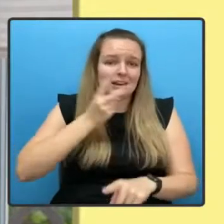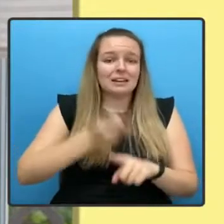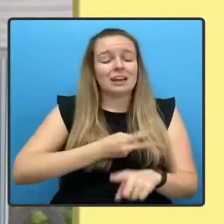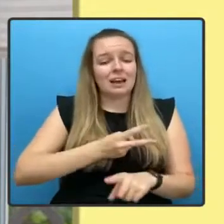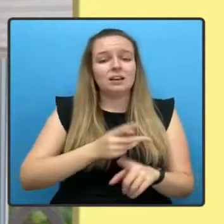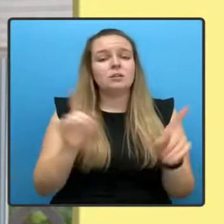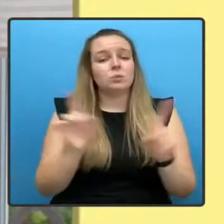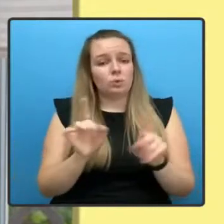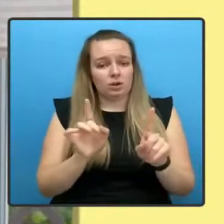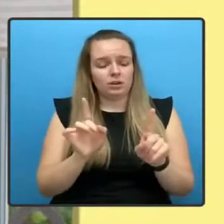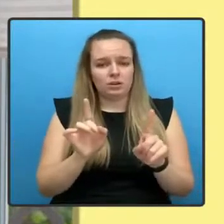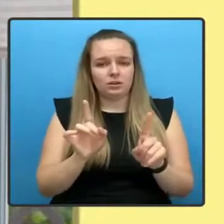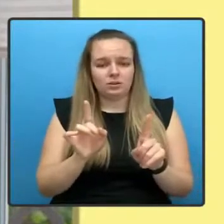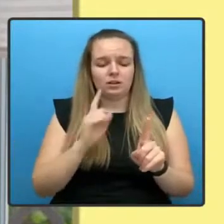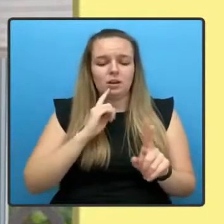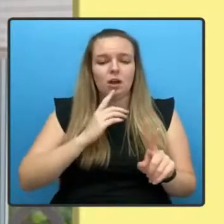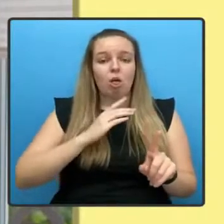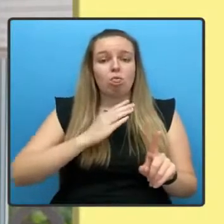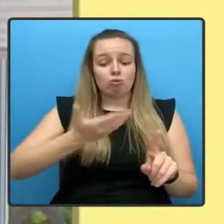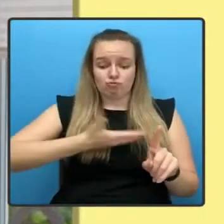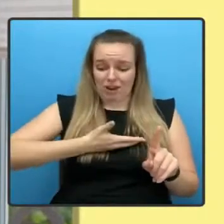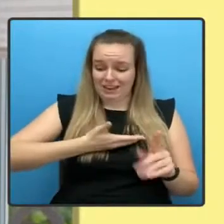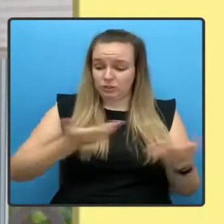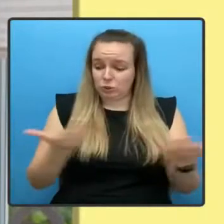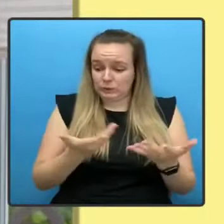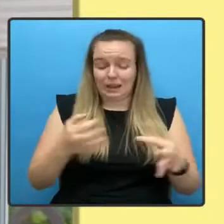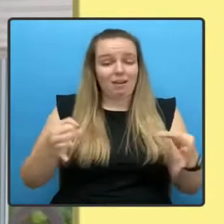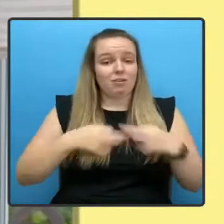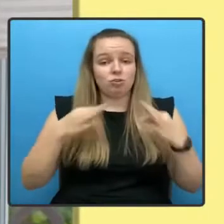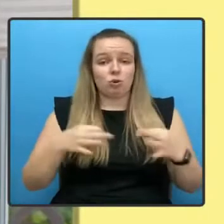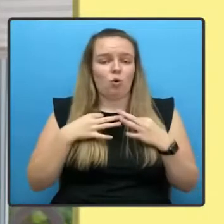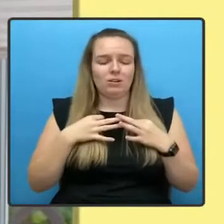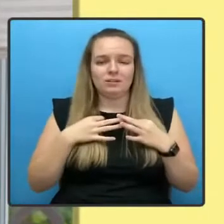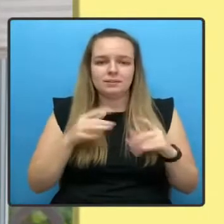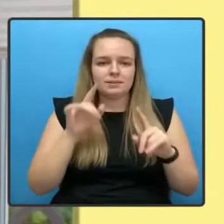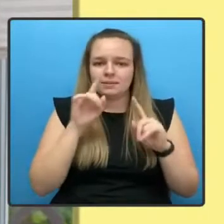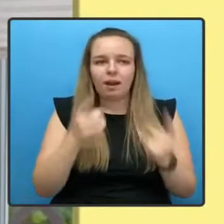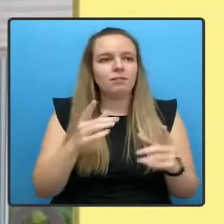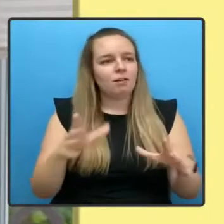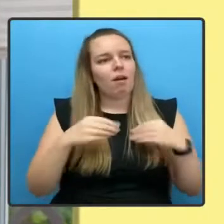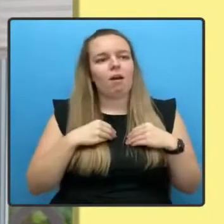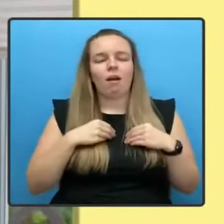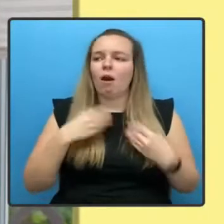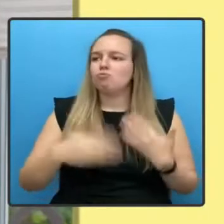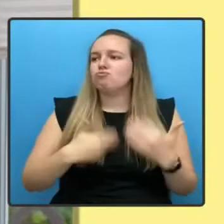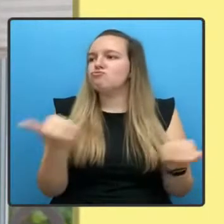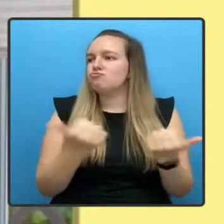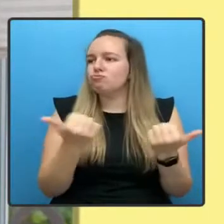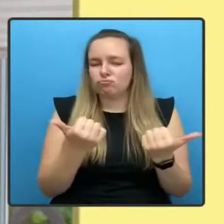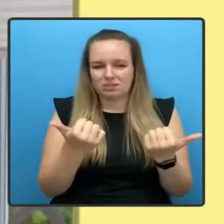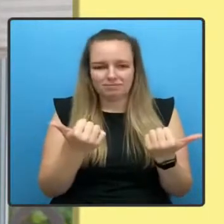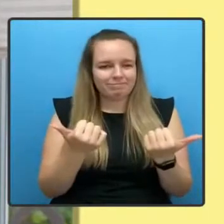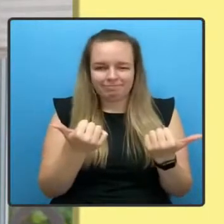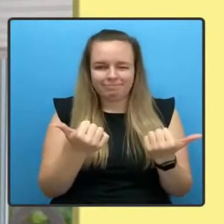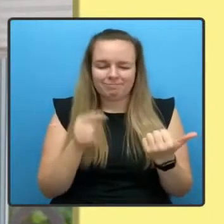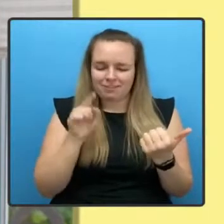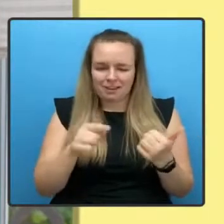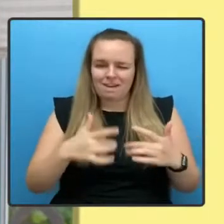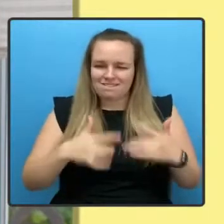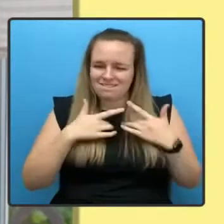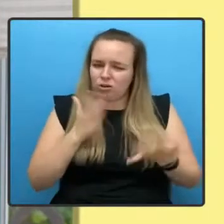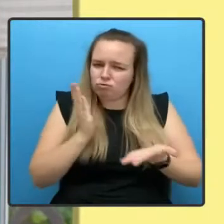rights we enjoy today can never be taken for granted. That feels especially true right now.